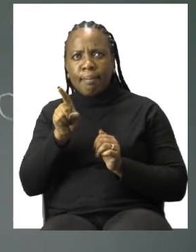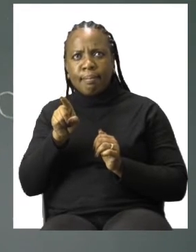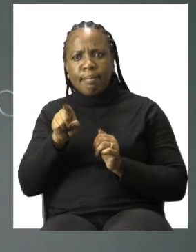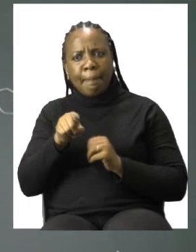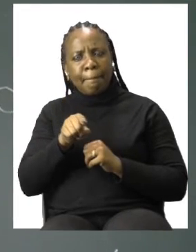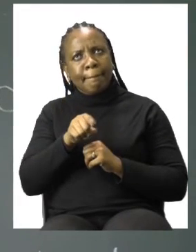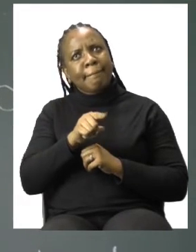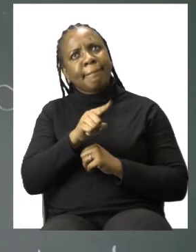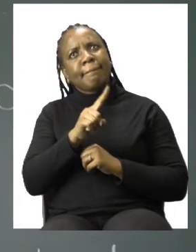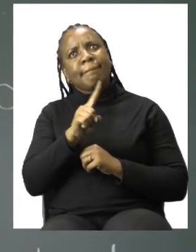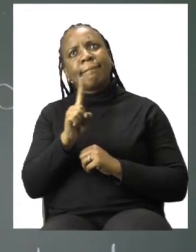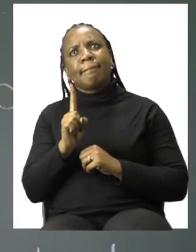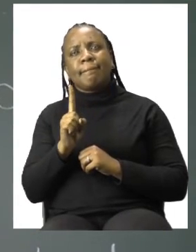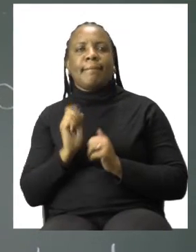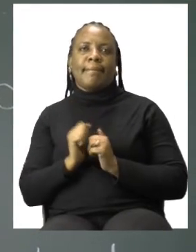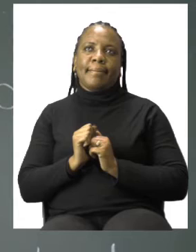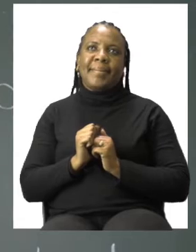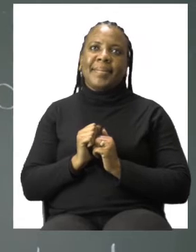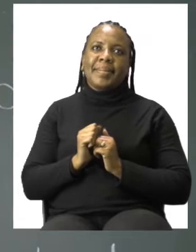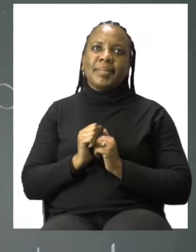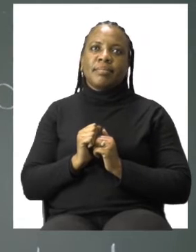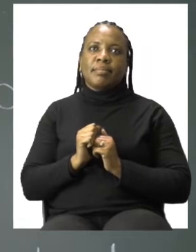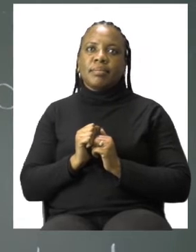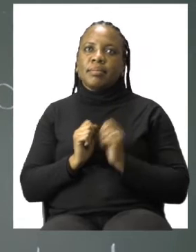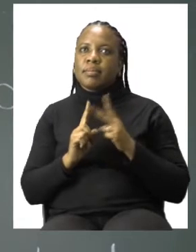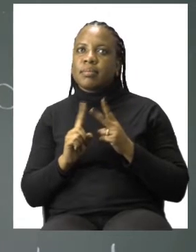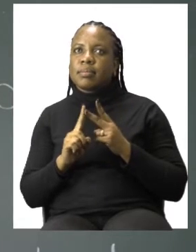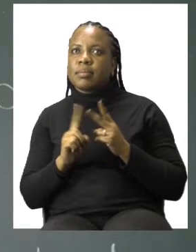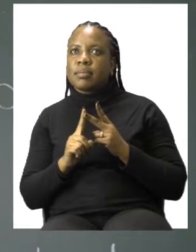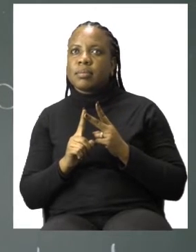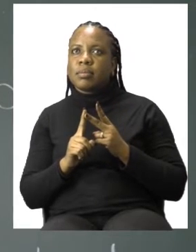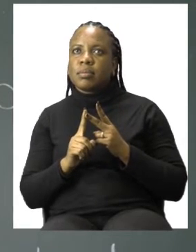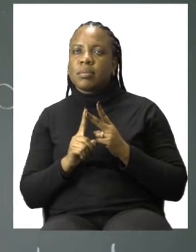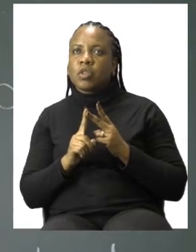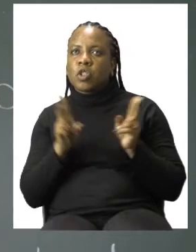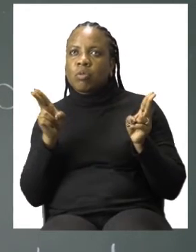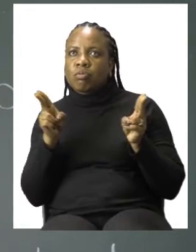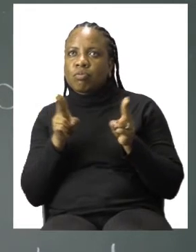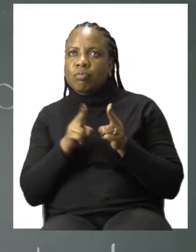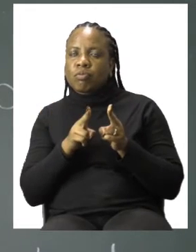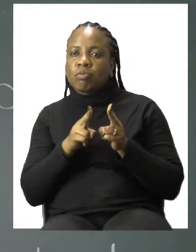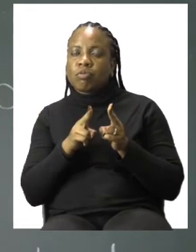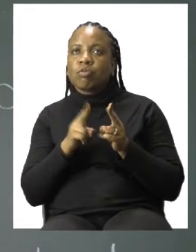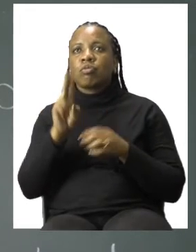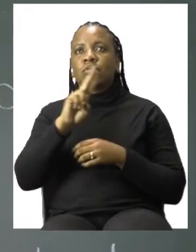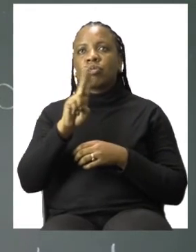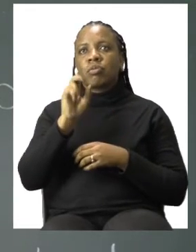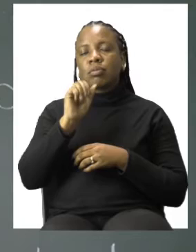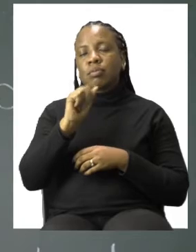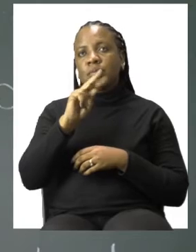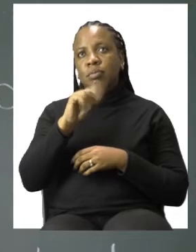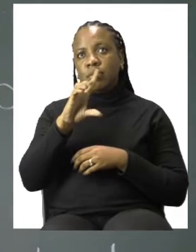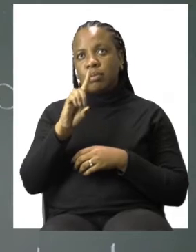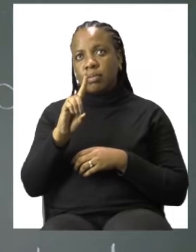12. The next hand we have is the shorter hand and that one is called the